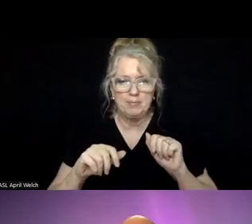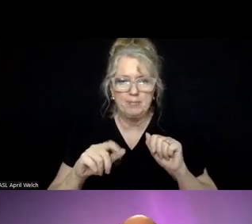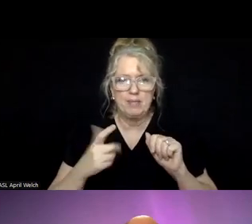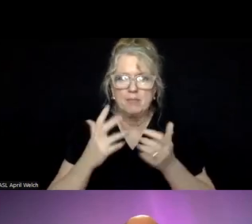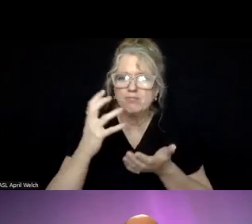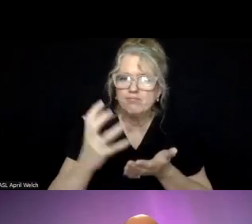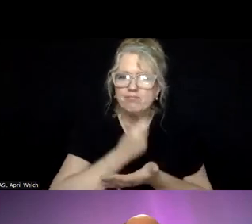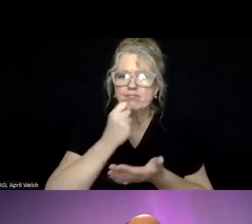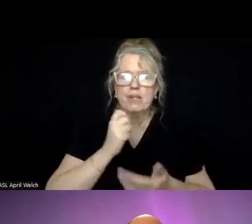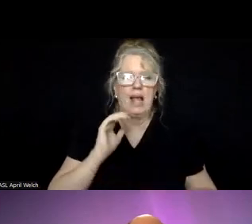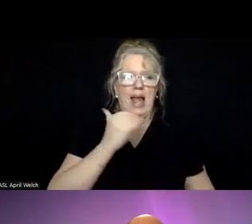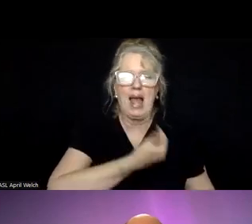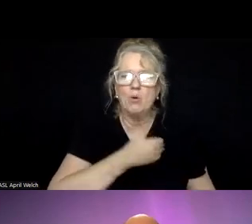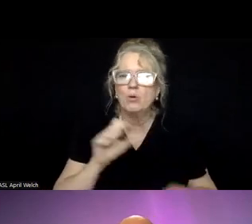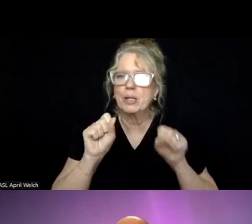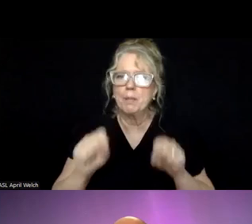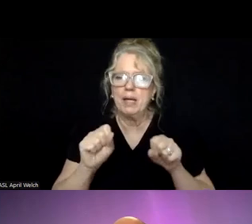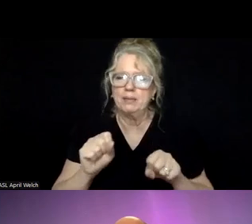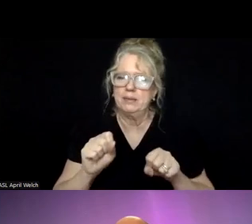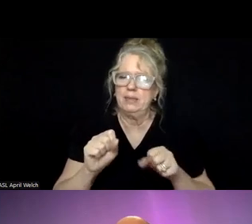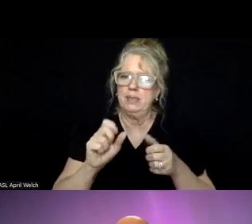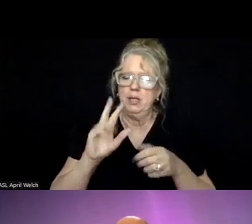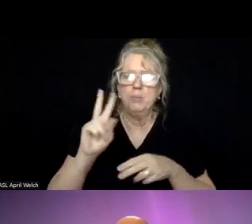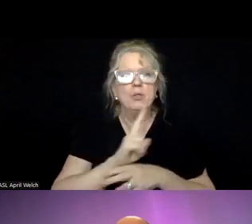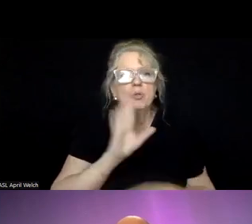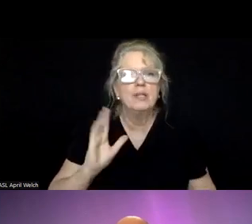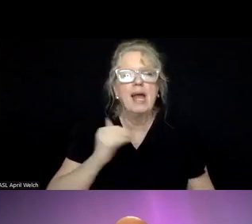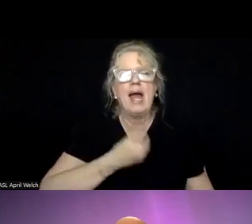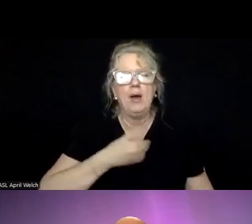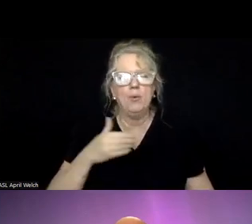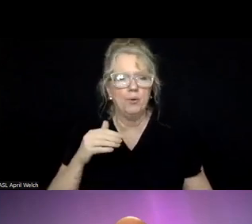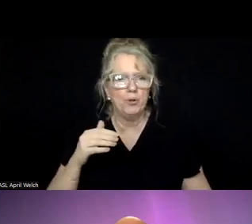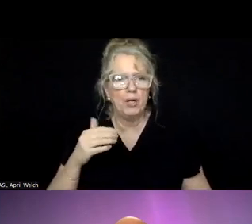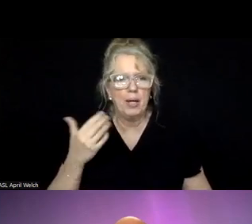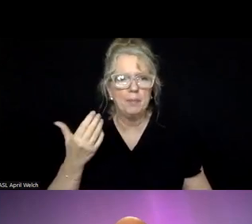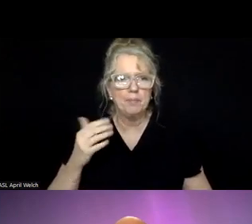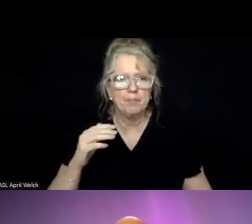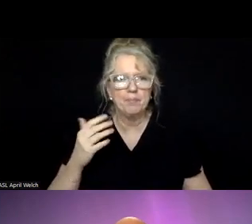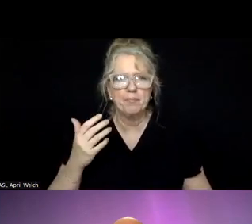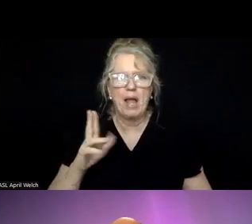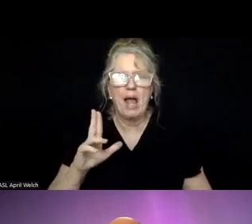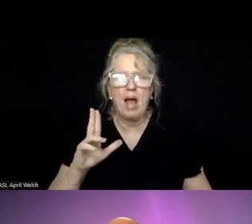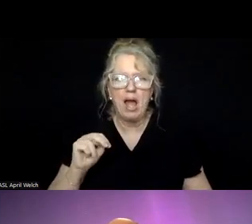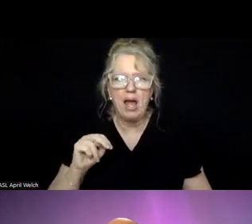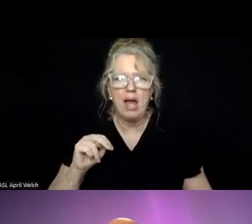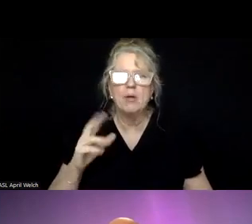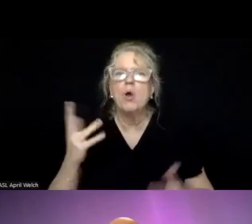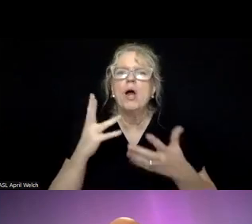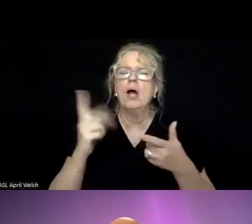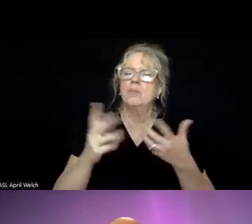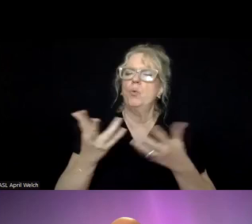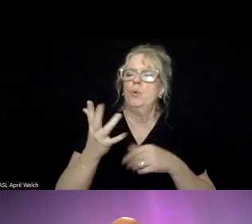our capacity by using our un, uh, our, our, our, uh, our available,